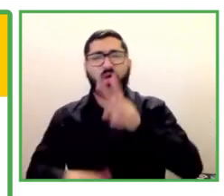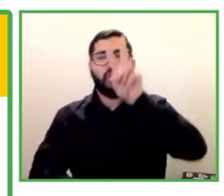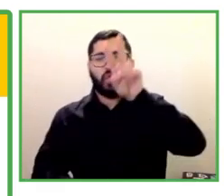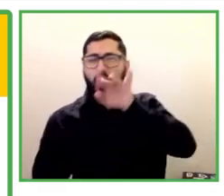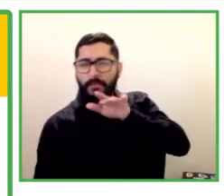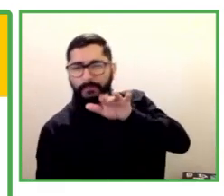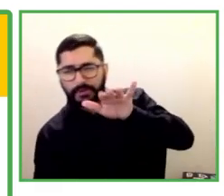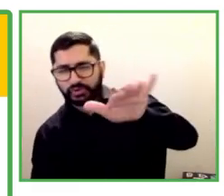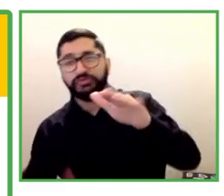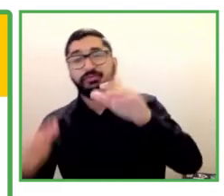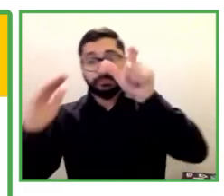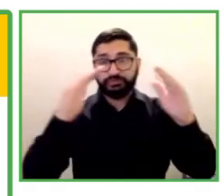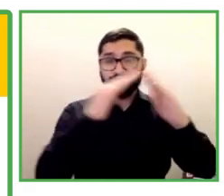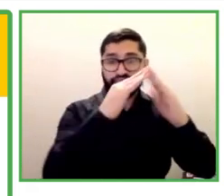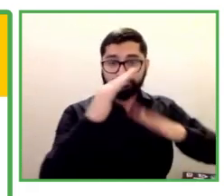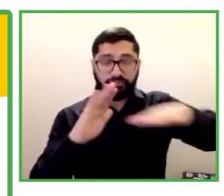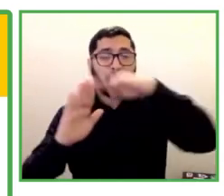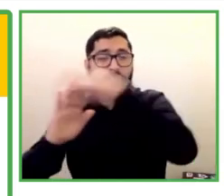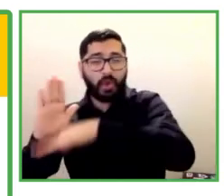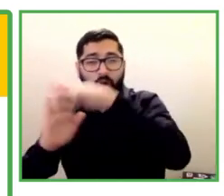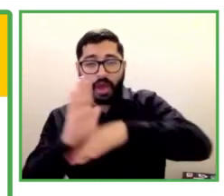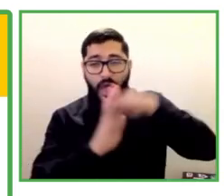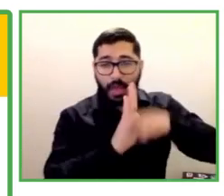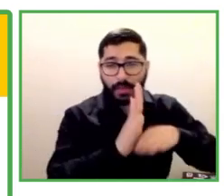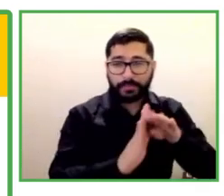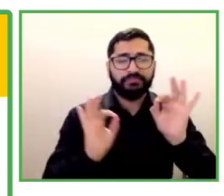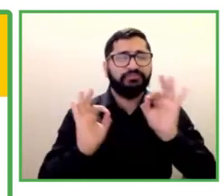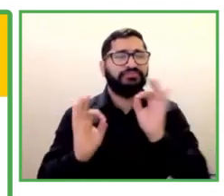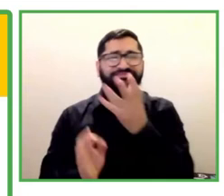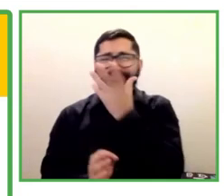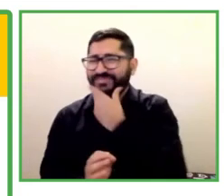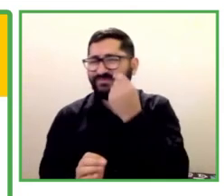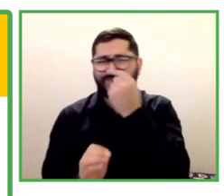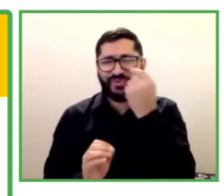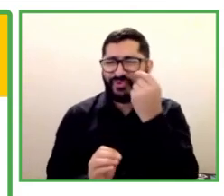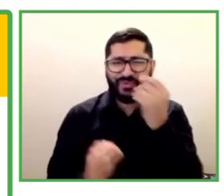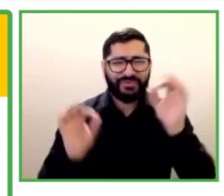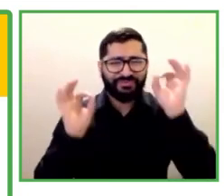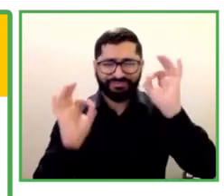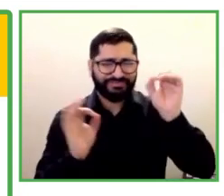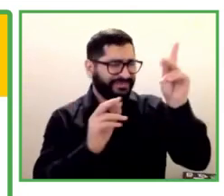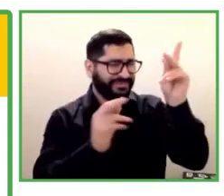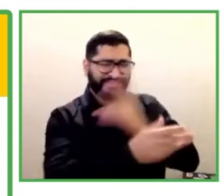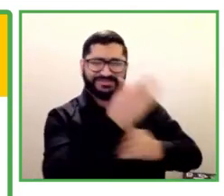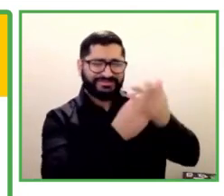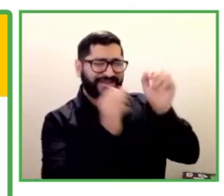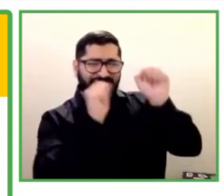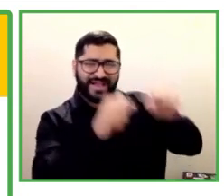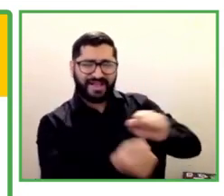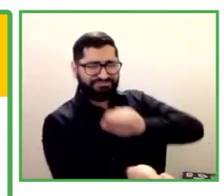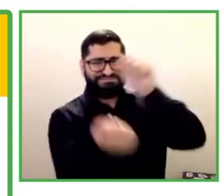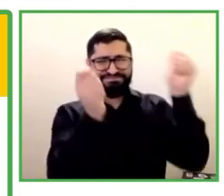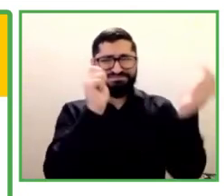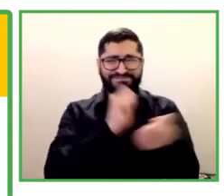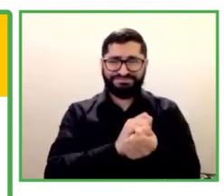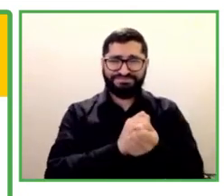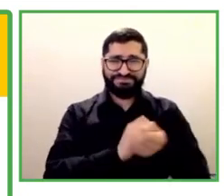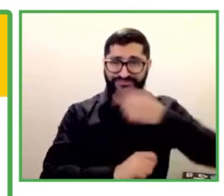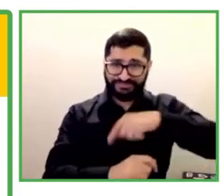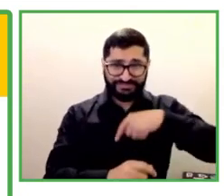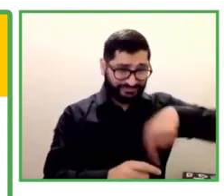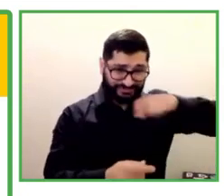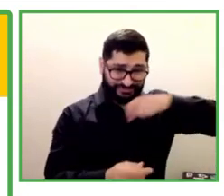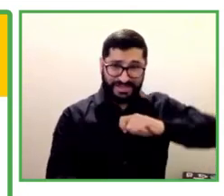becoming the change makers in the villages because they go and inspire others with their confidence and their independence,